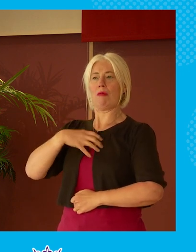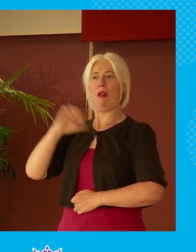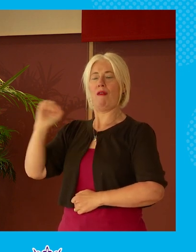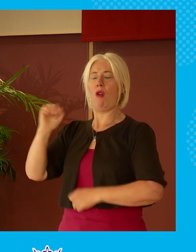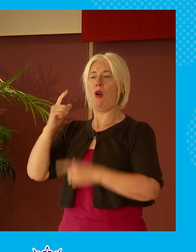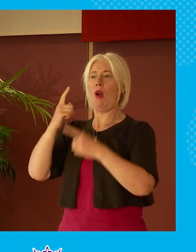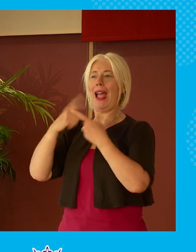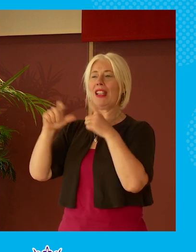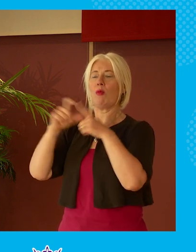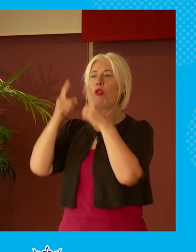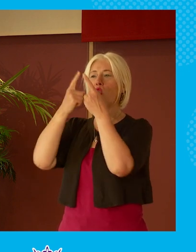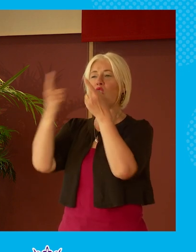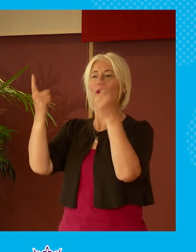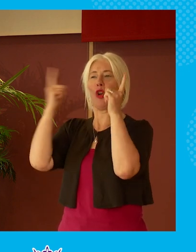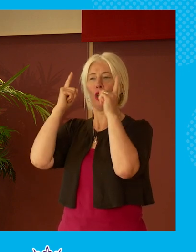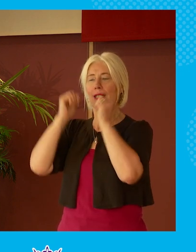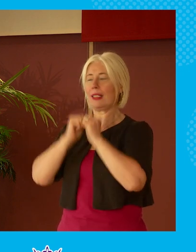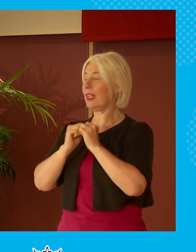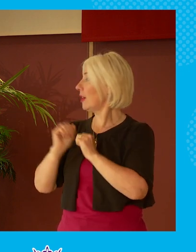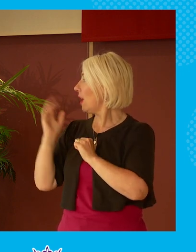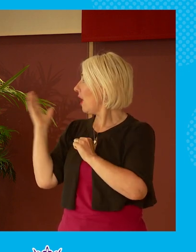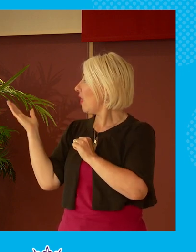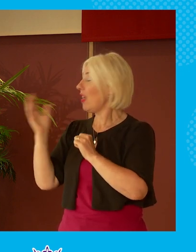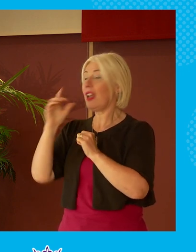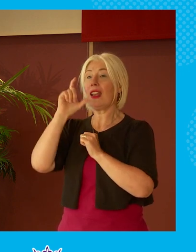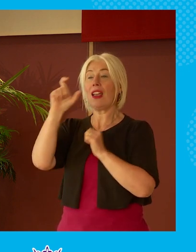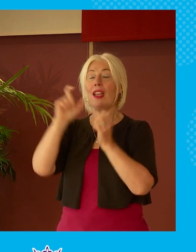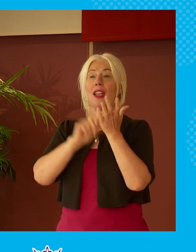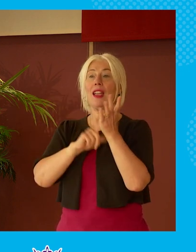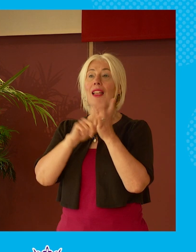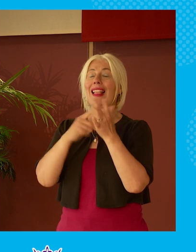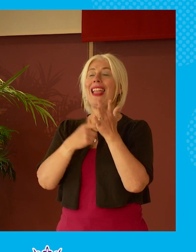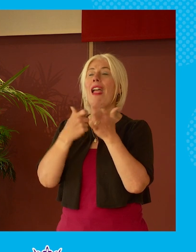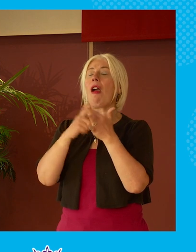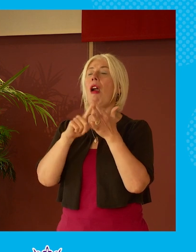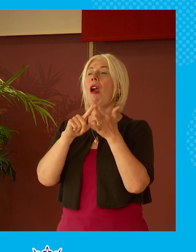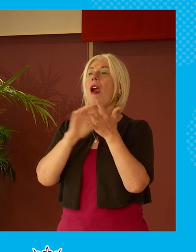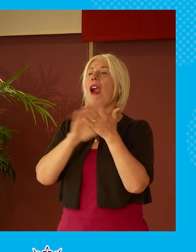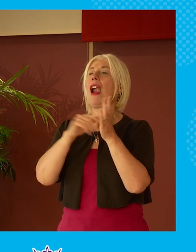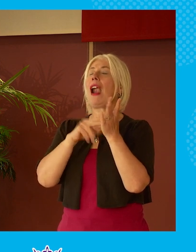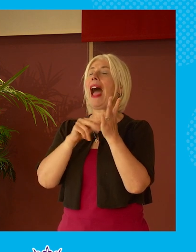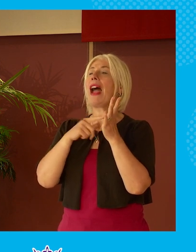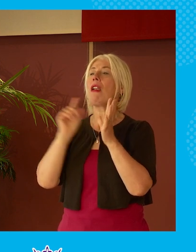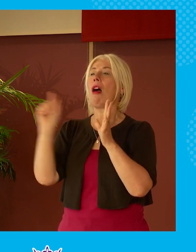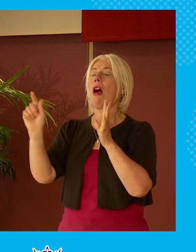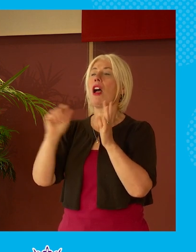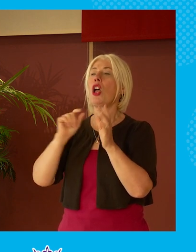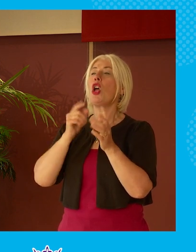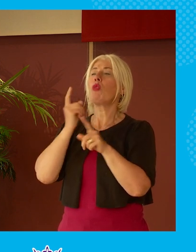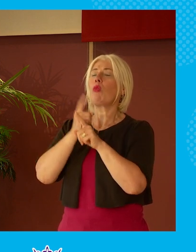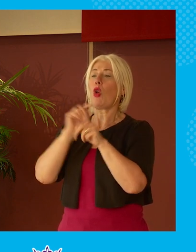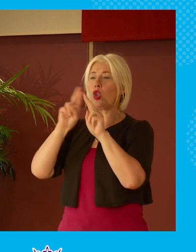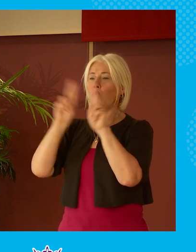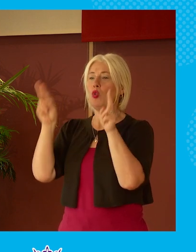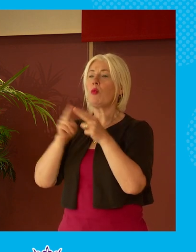Edinburgh and finally Clare Hanna MP is the SDLP's spokesperson on Europe and International Affairs and sits on